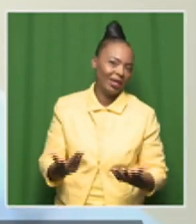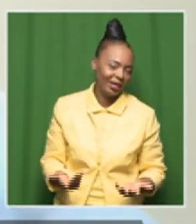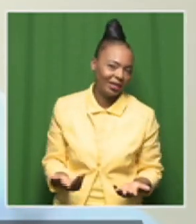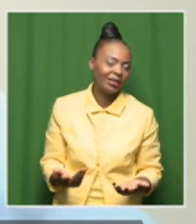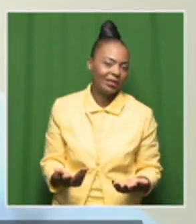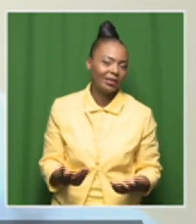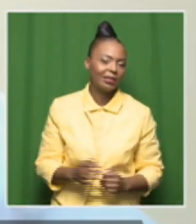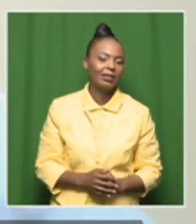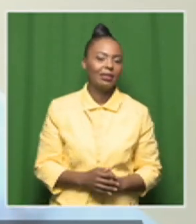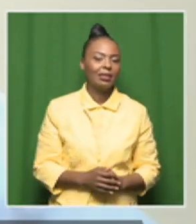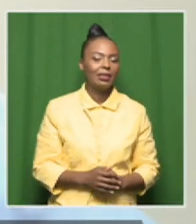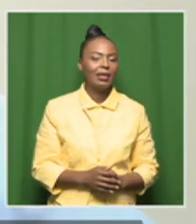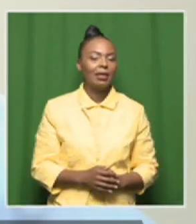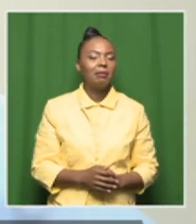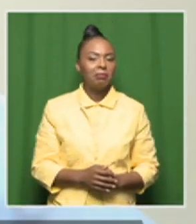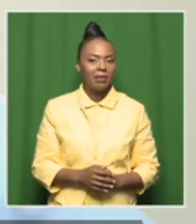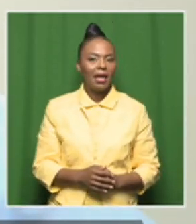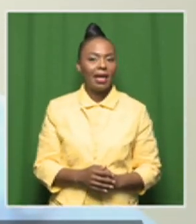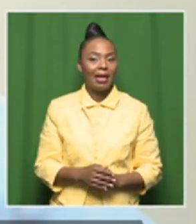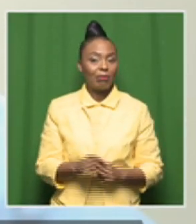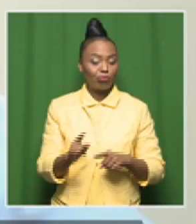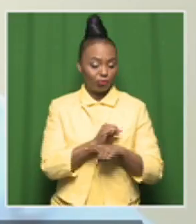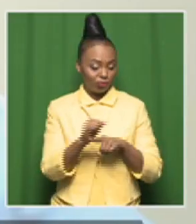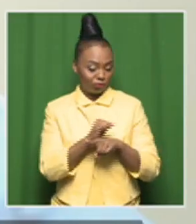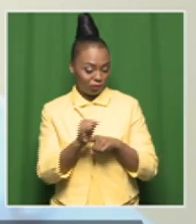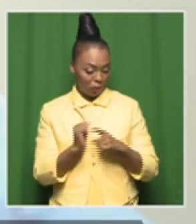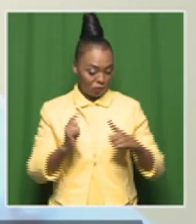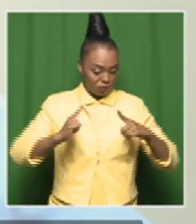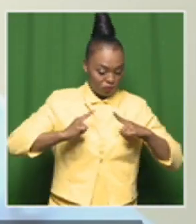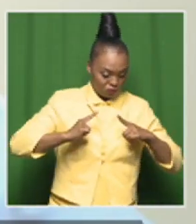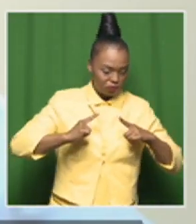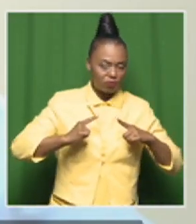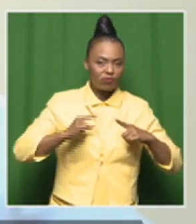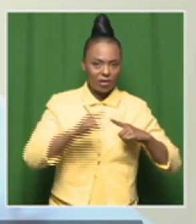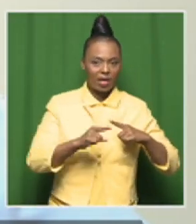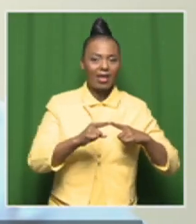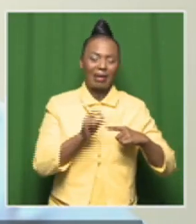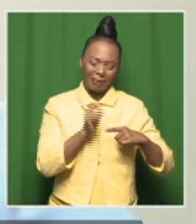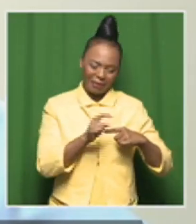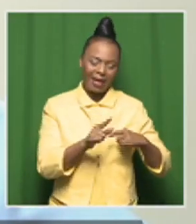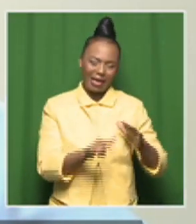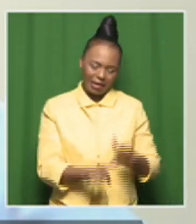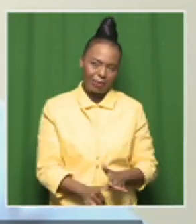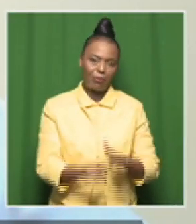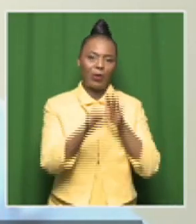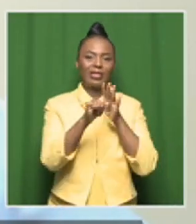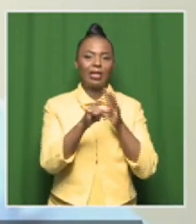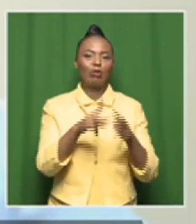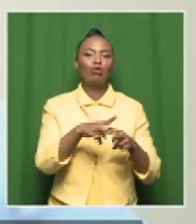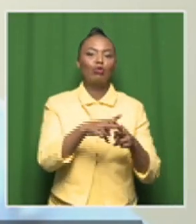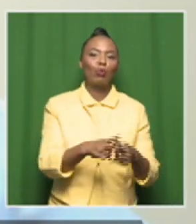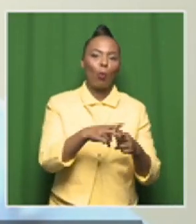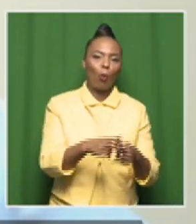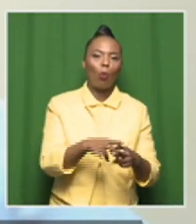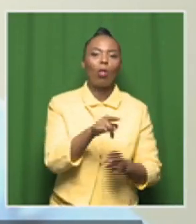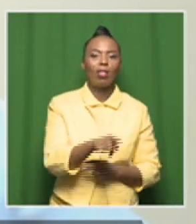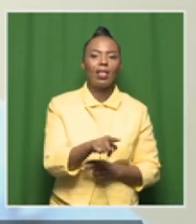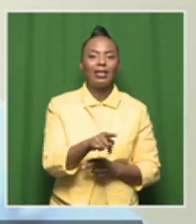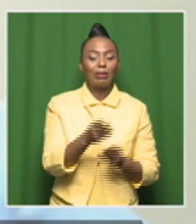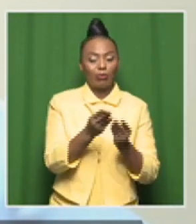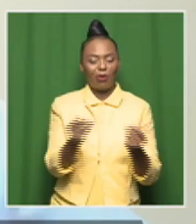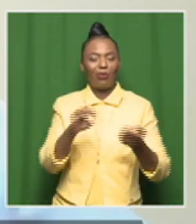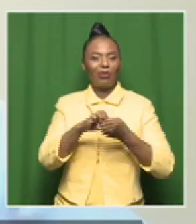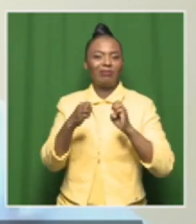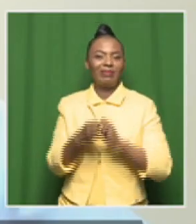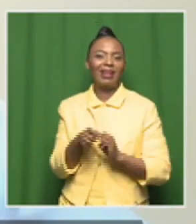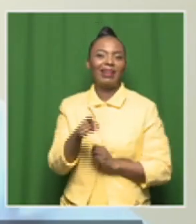Blended learning has been identified as one of the important tools to eradicate some of the challenges that we